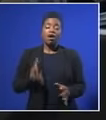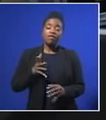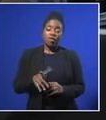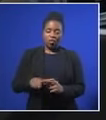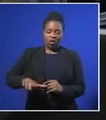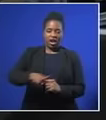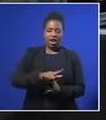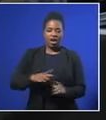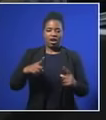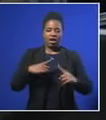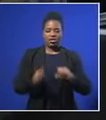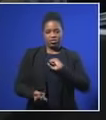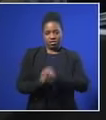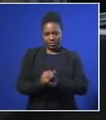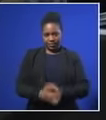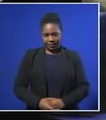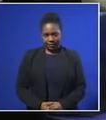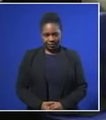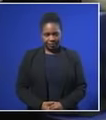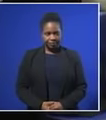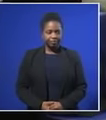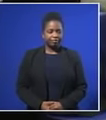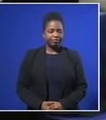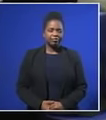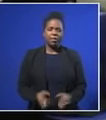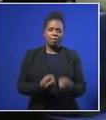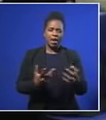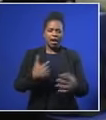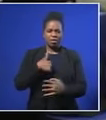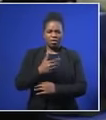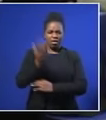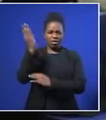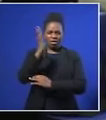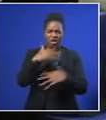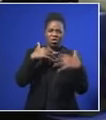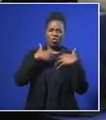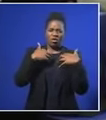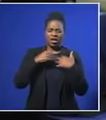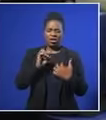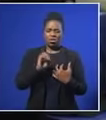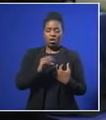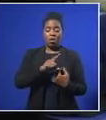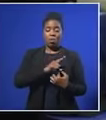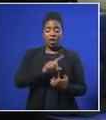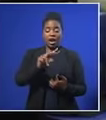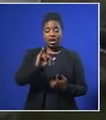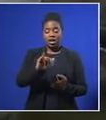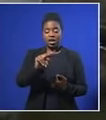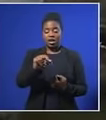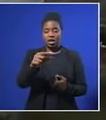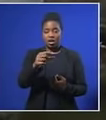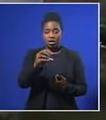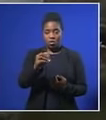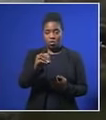expropriation without compensation. Several speakers expressed concern over land administered by the Ngonyama Trust